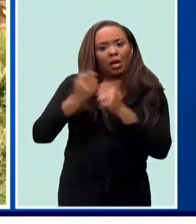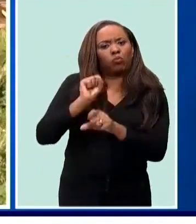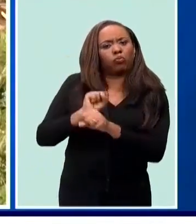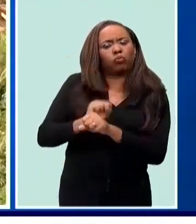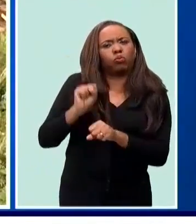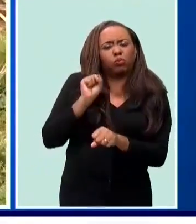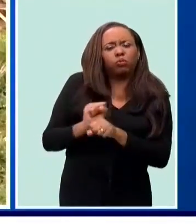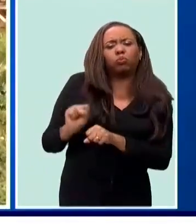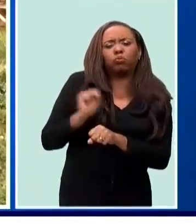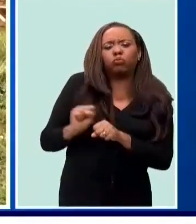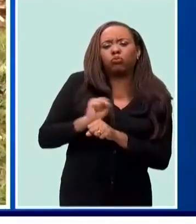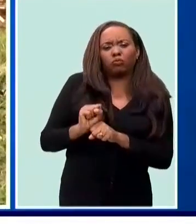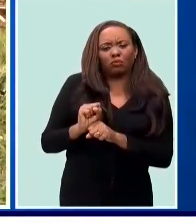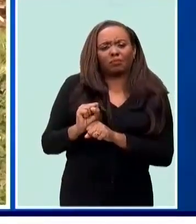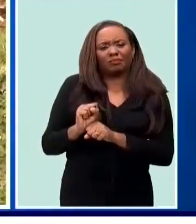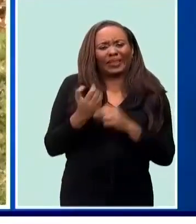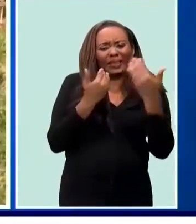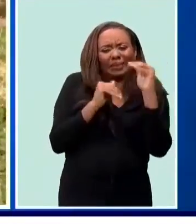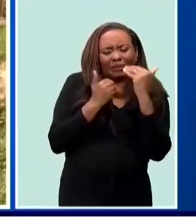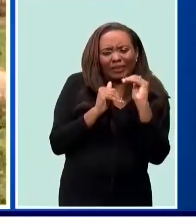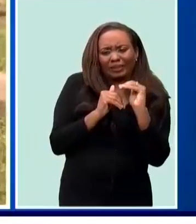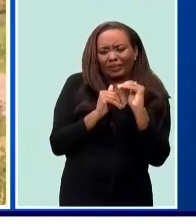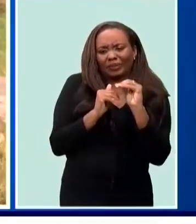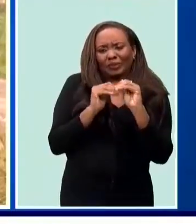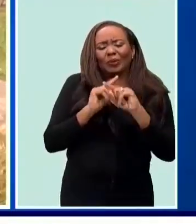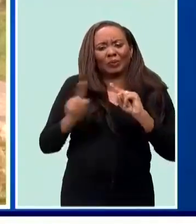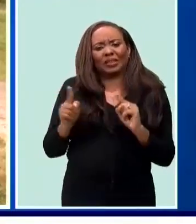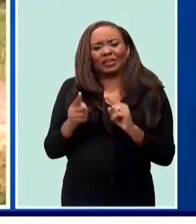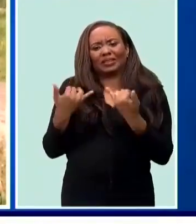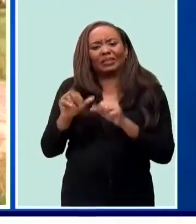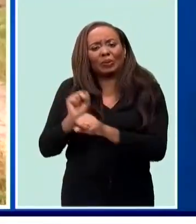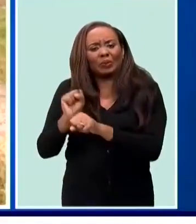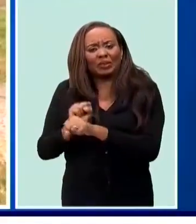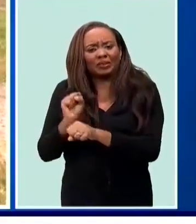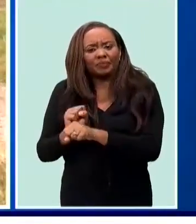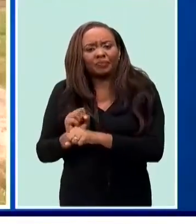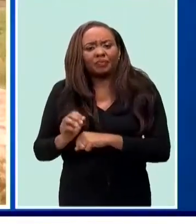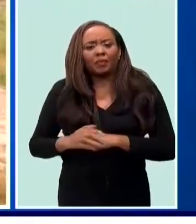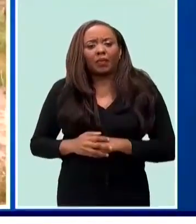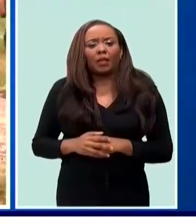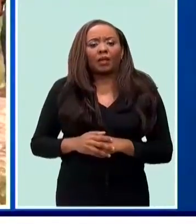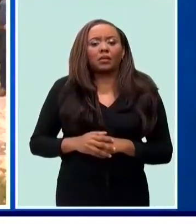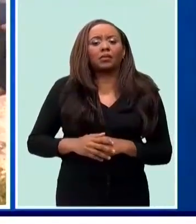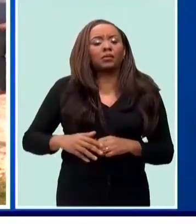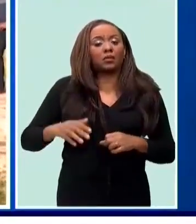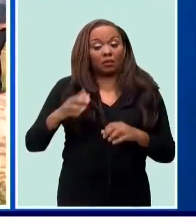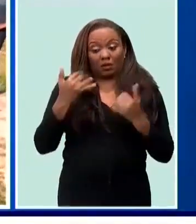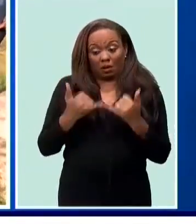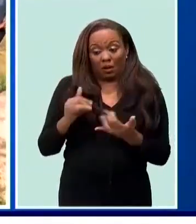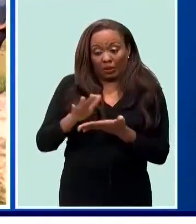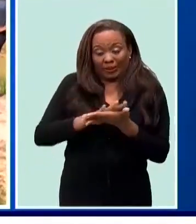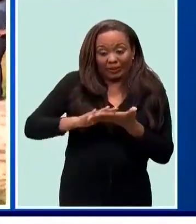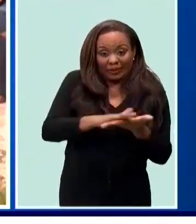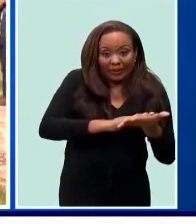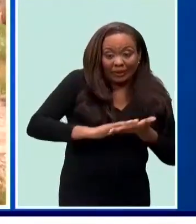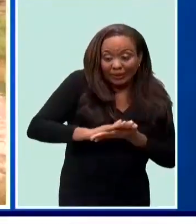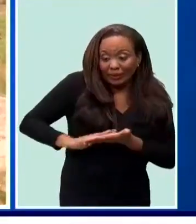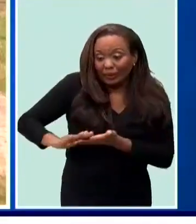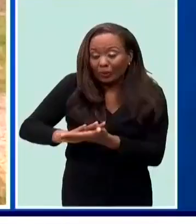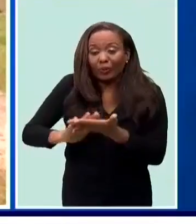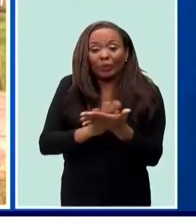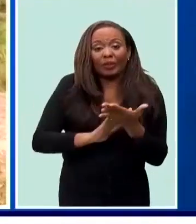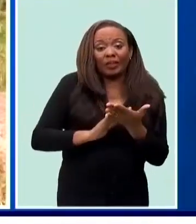despite the limited resources. And those efforts include collaborating with the Ministry of the Environment to have around schools cleaned.